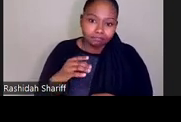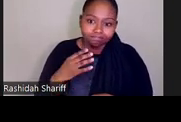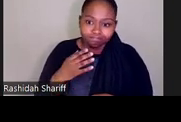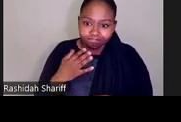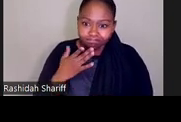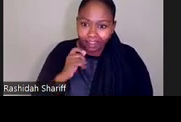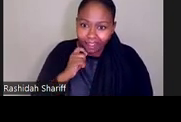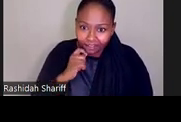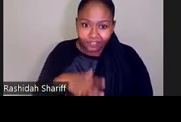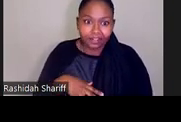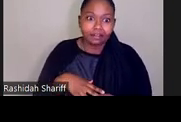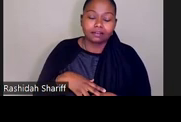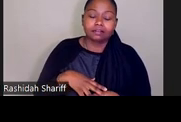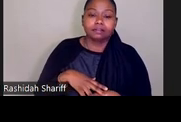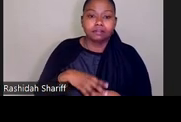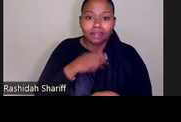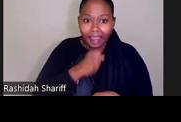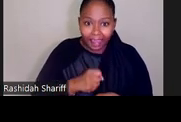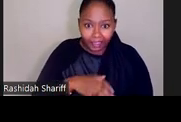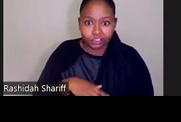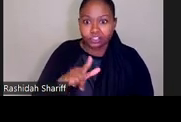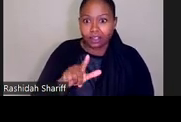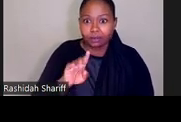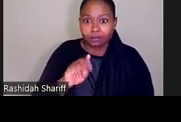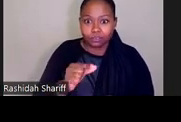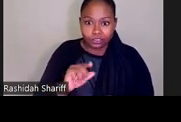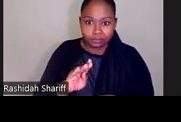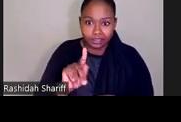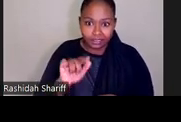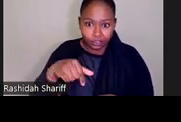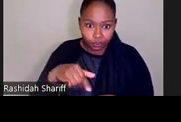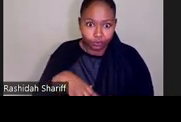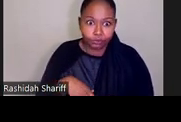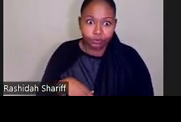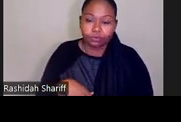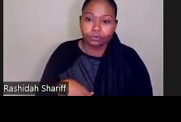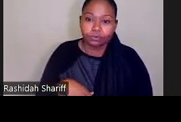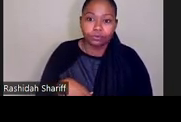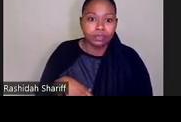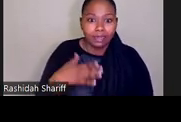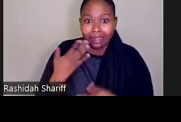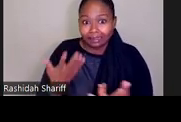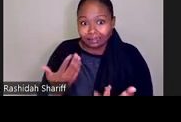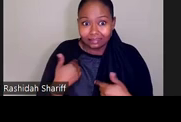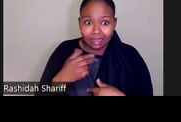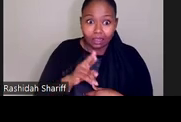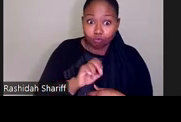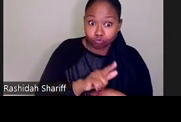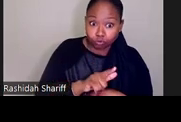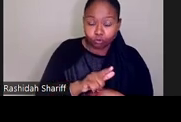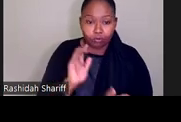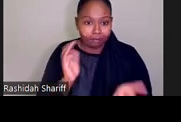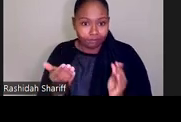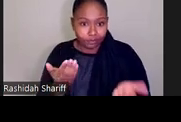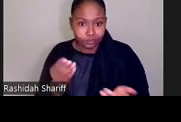board, including age, culture, LGBTQ, I could even say rural versus urban and suburban, uh, the just tremendous,